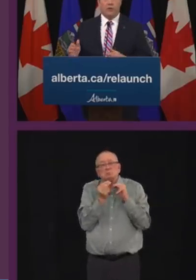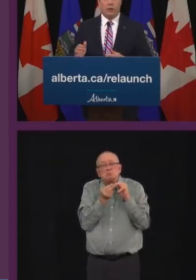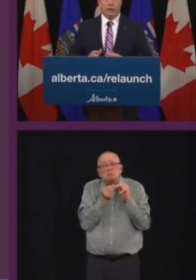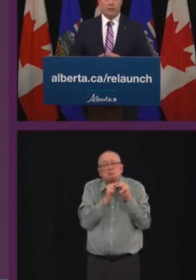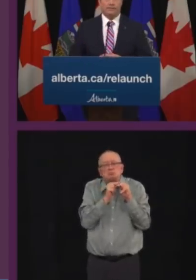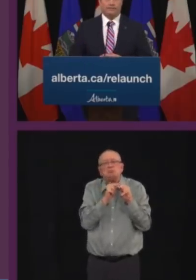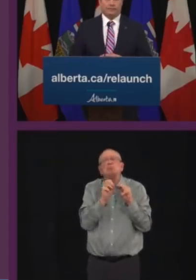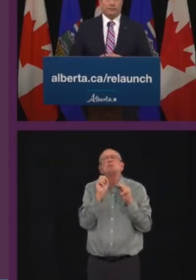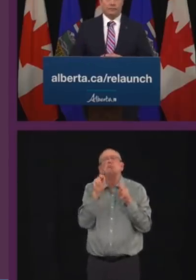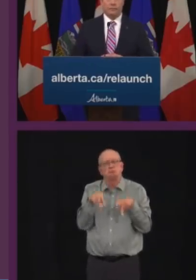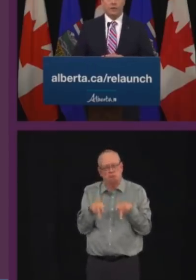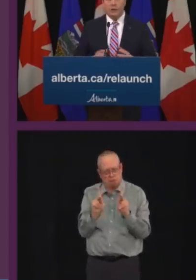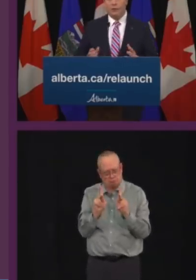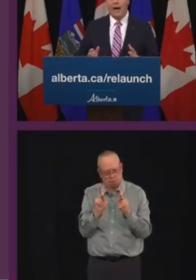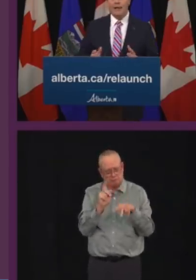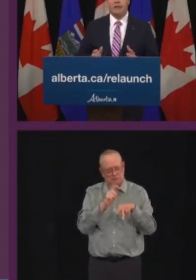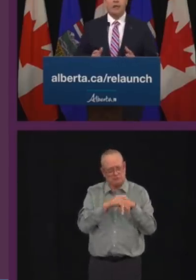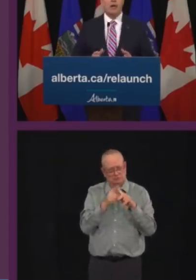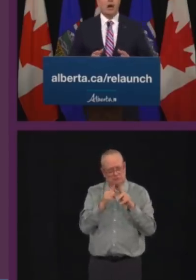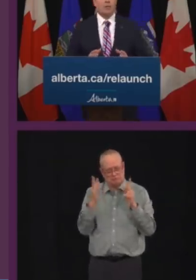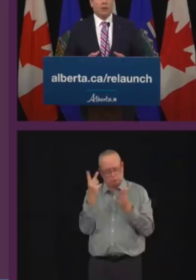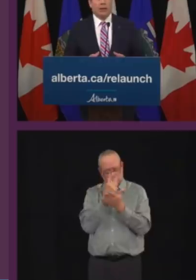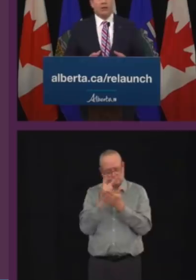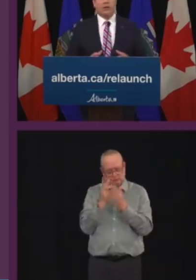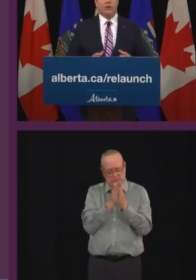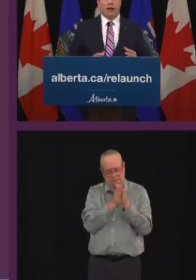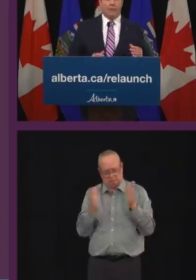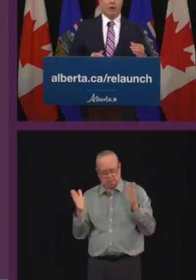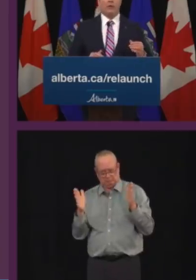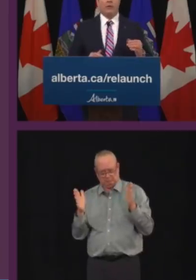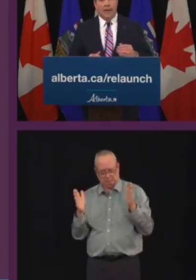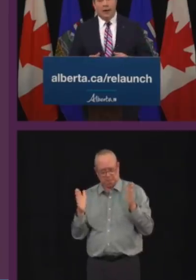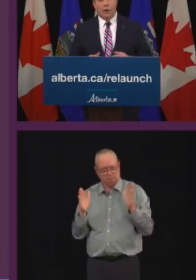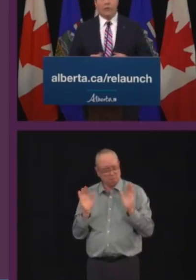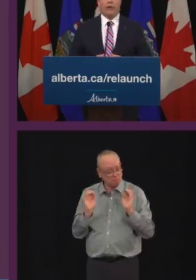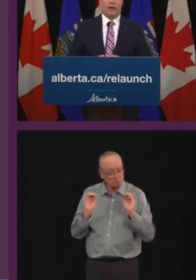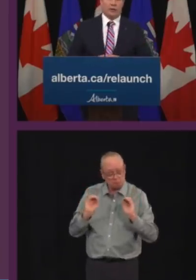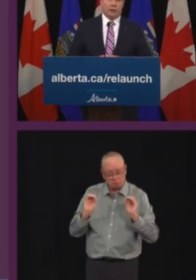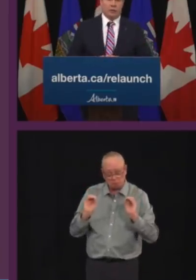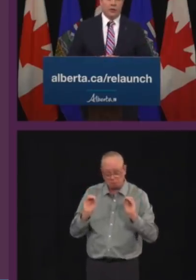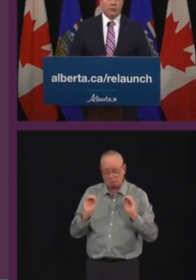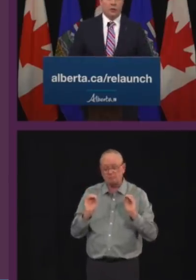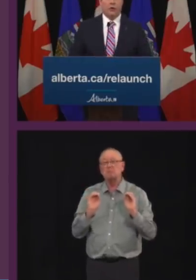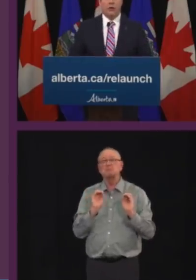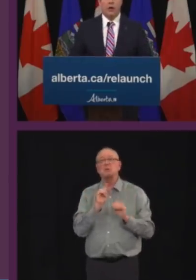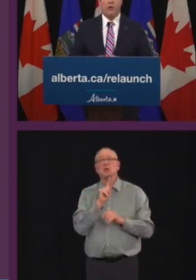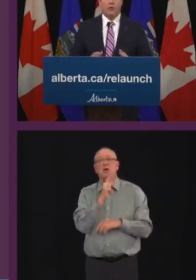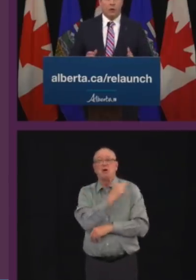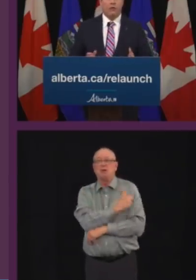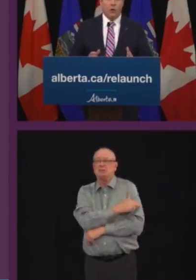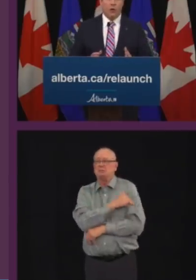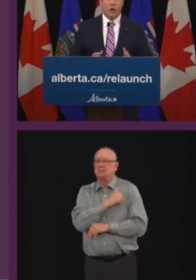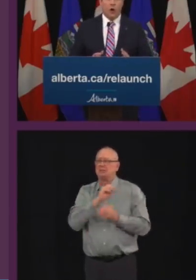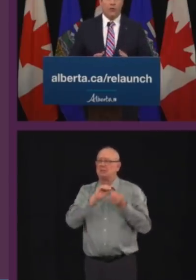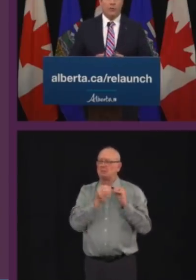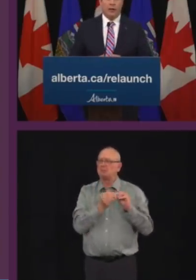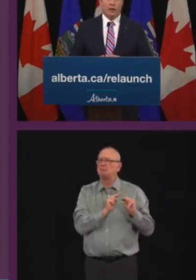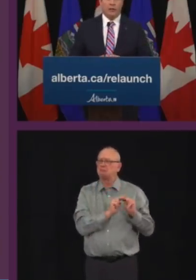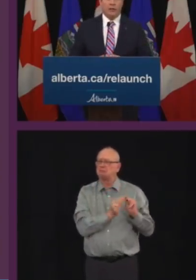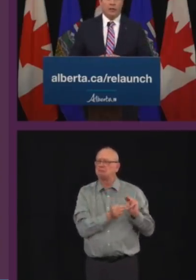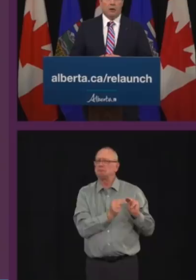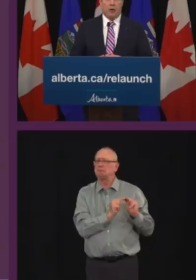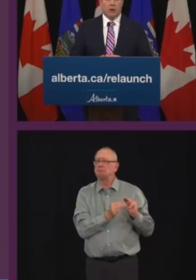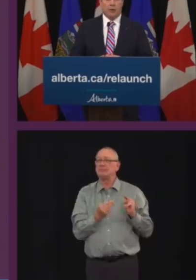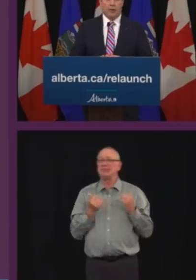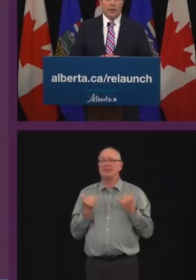two consecutive weeks. In fact, hospitalizations have been going down over the last two weeks with only 44 COVID